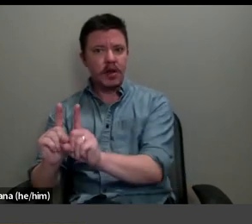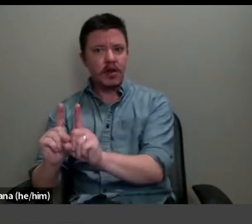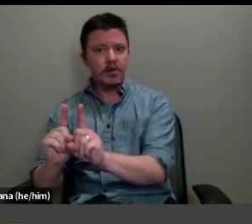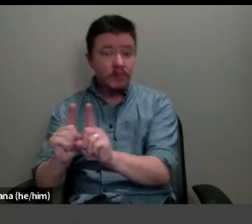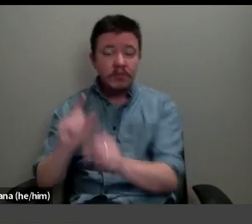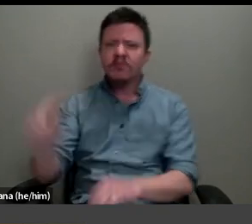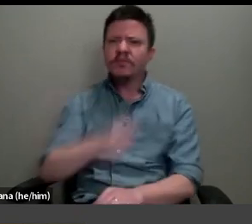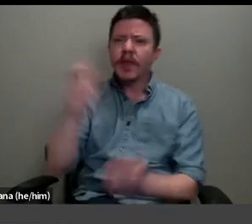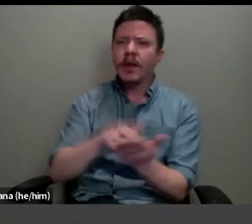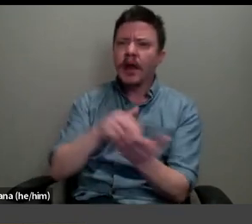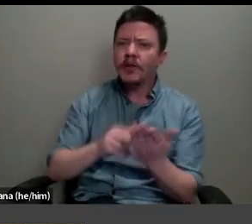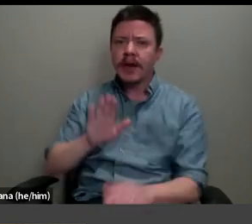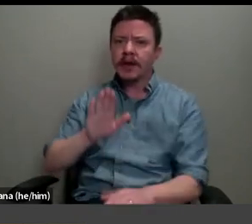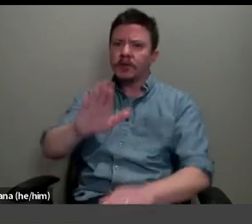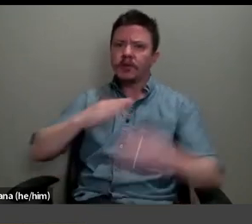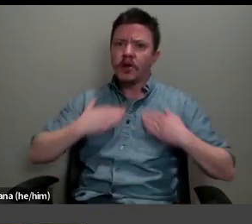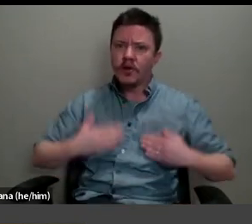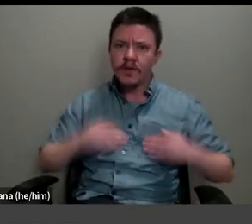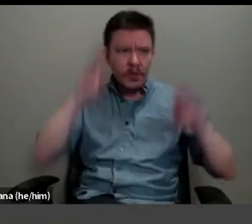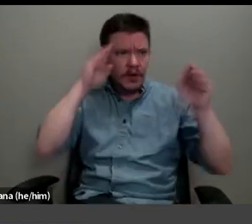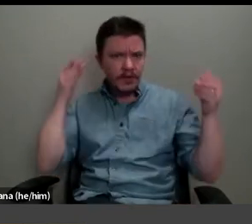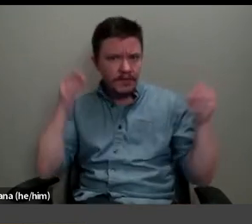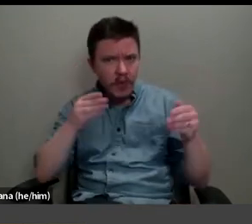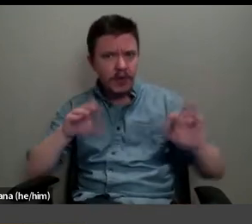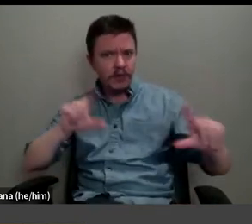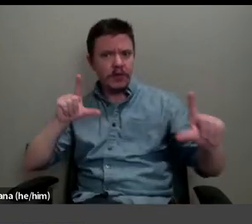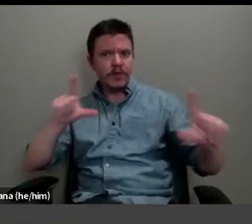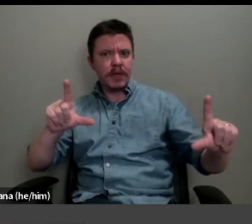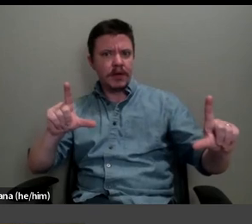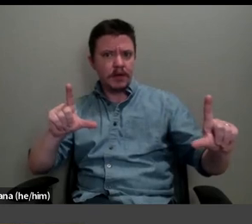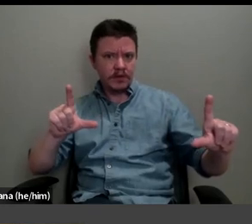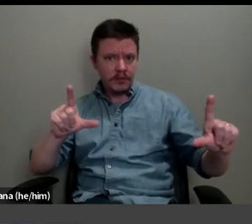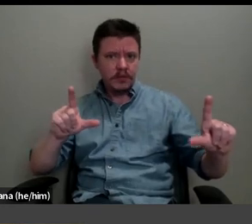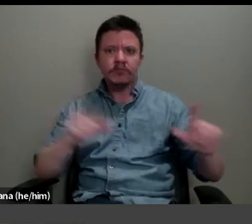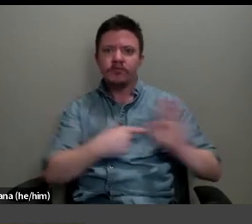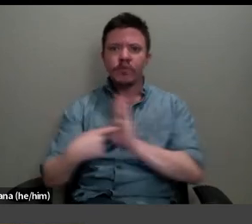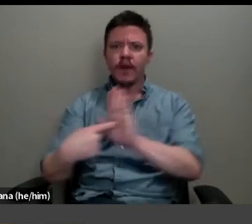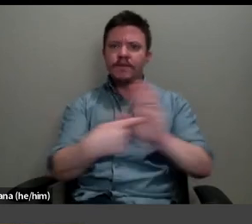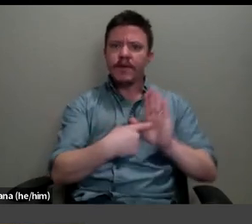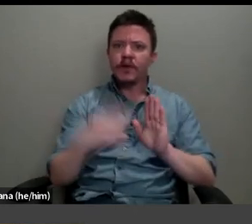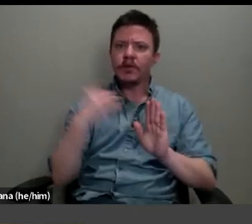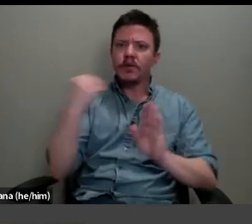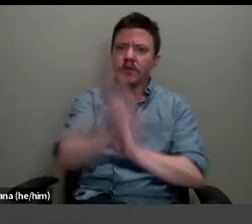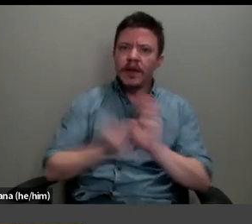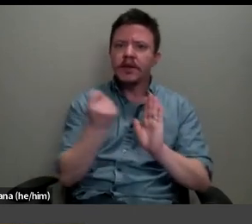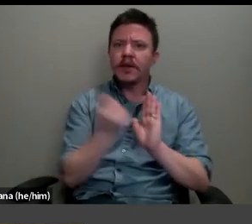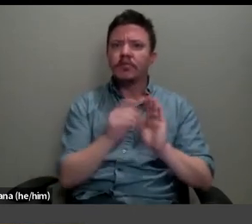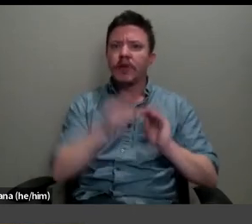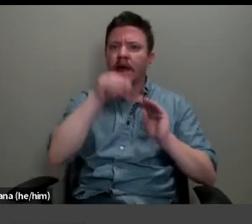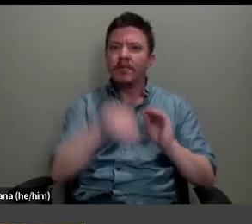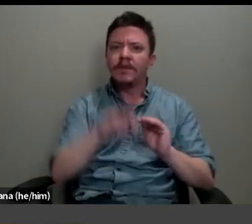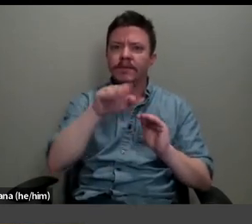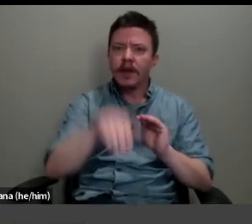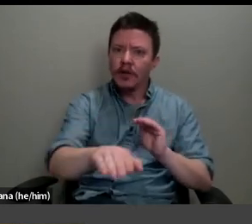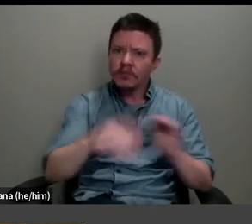is the focus for the painterly delineation of a figural and temporal ebb and flow typical of